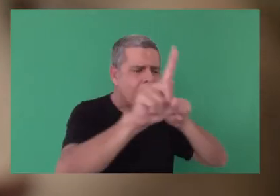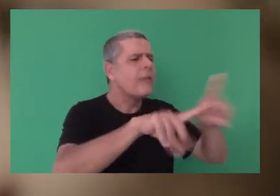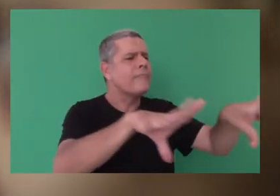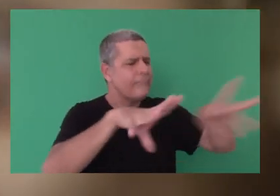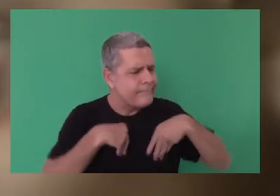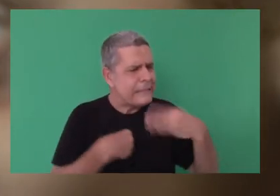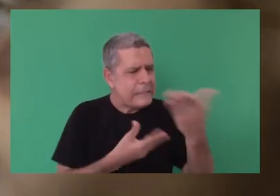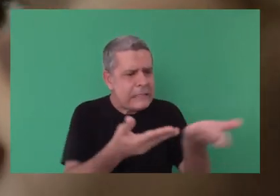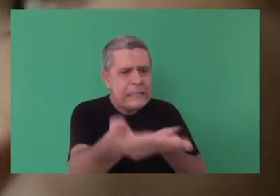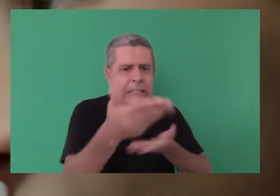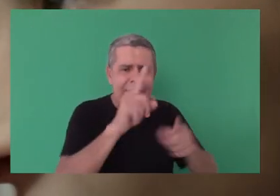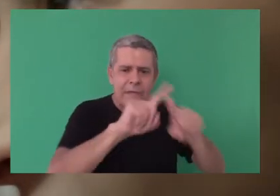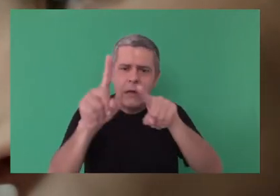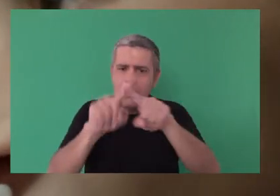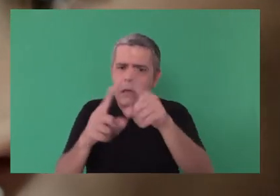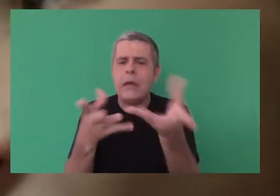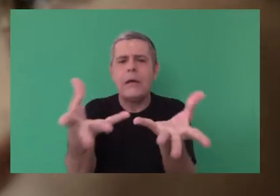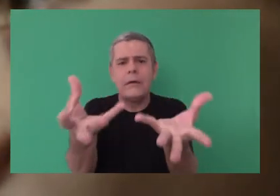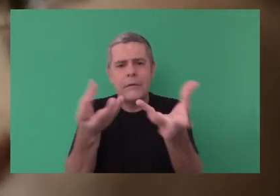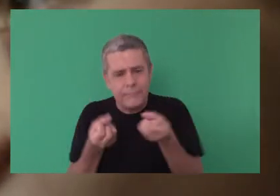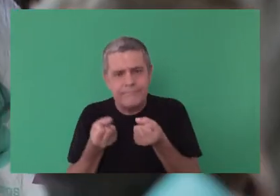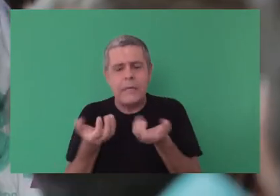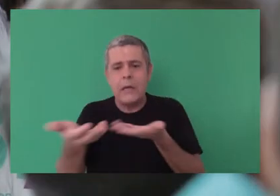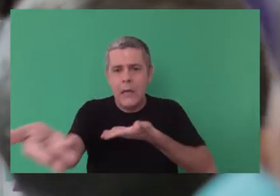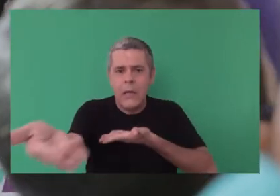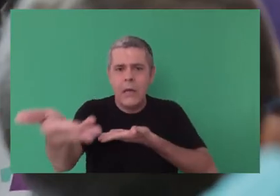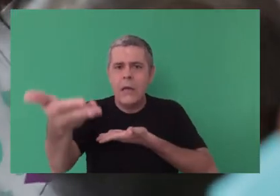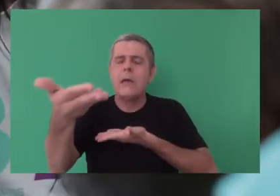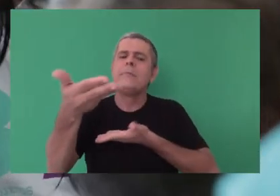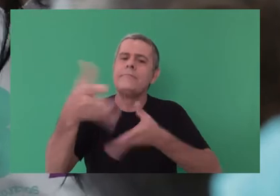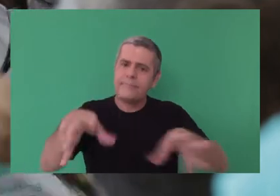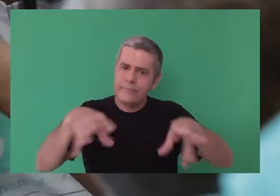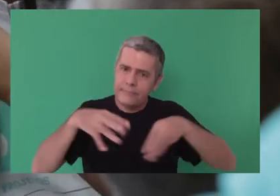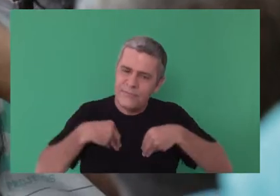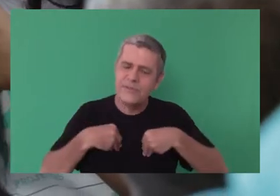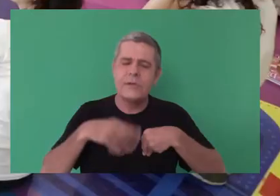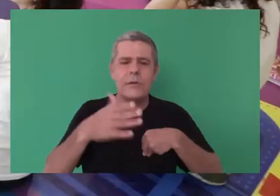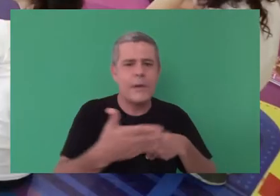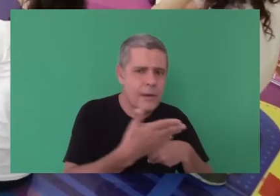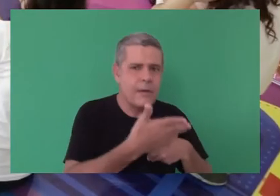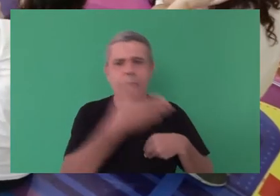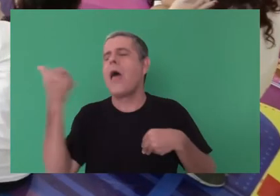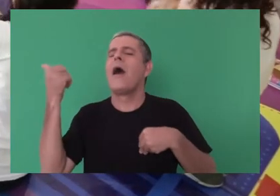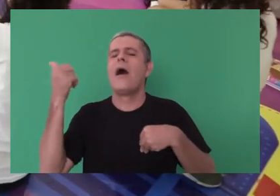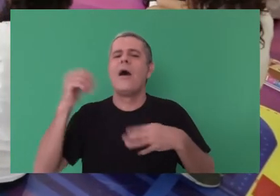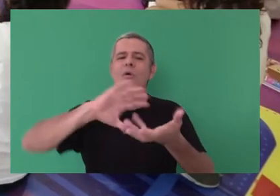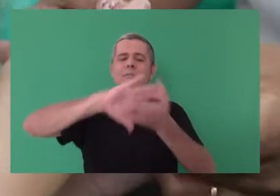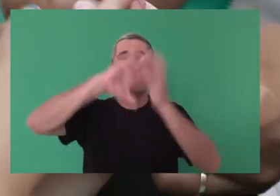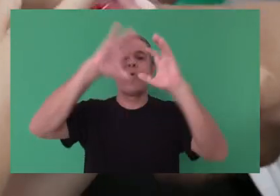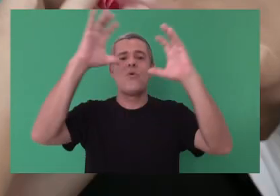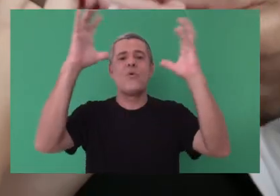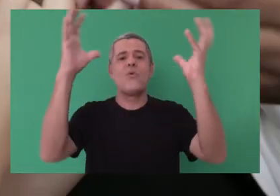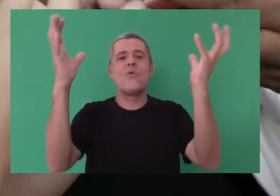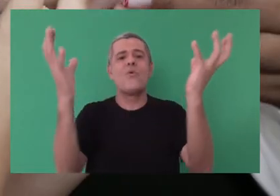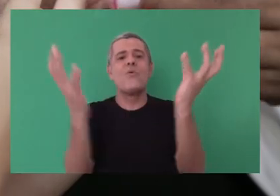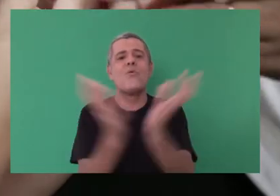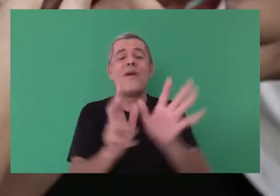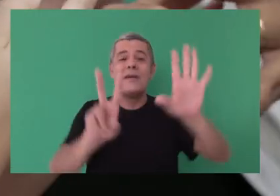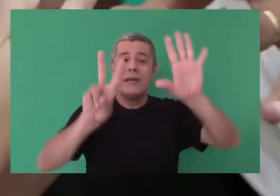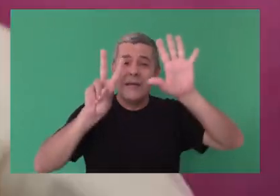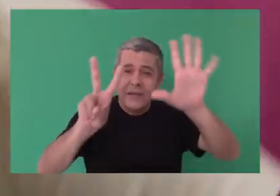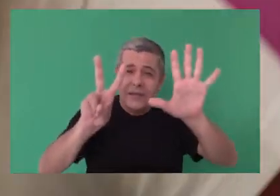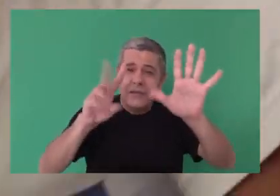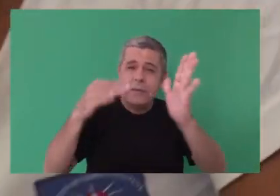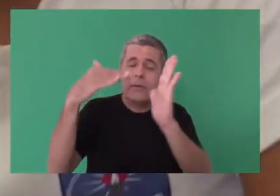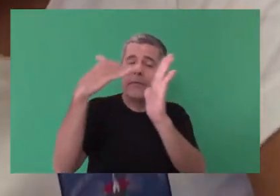Alberto. We have to acknowledge our differences and interact with our differences. This is what we are giving and receiving. And